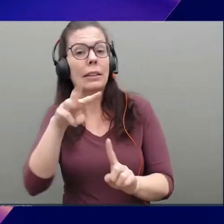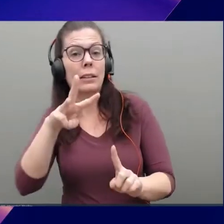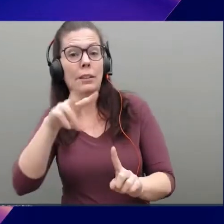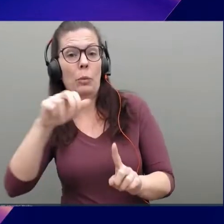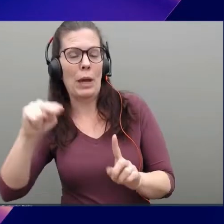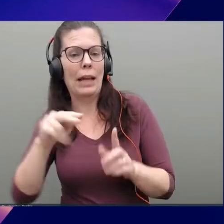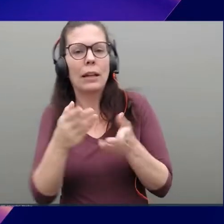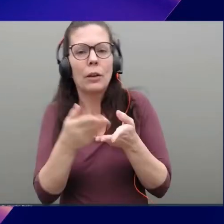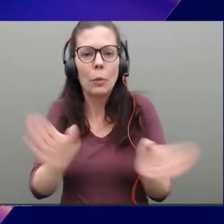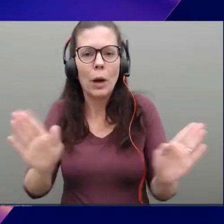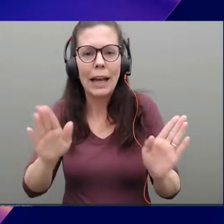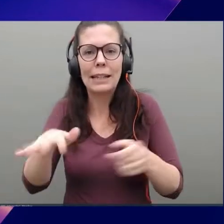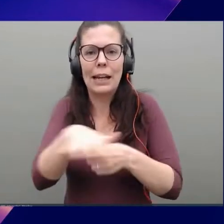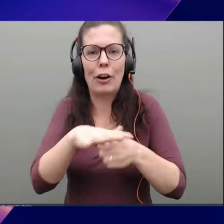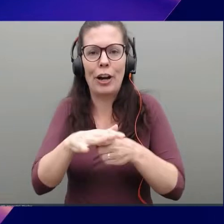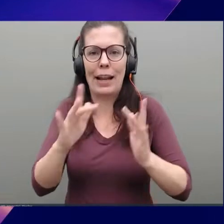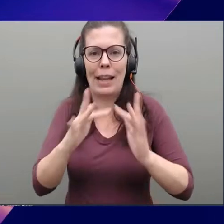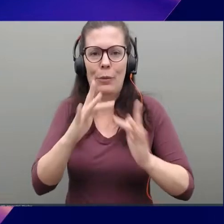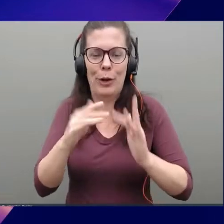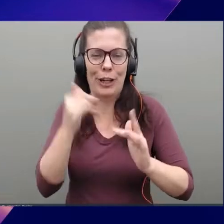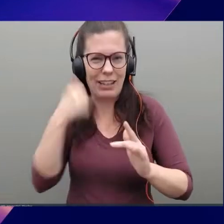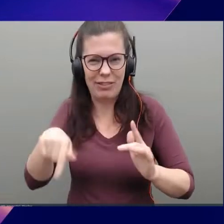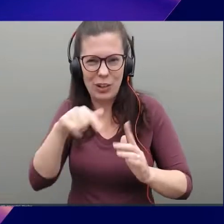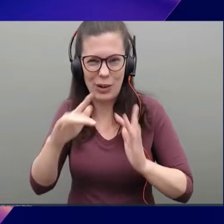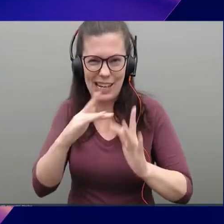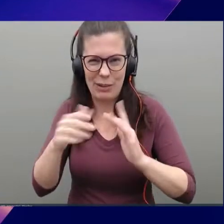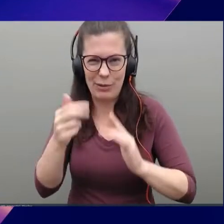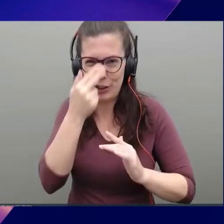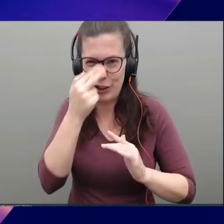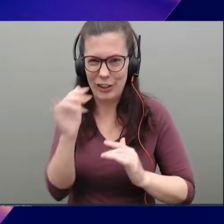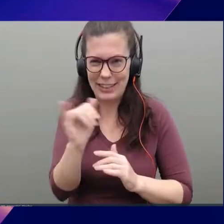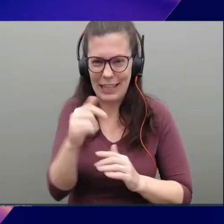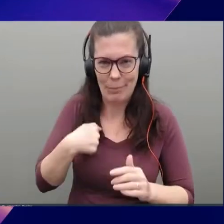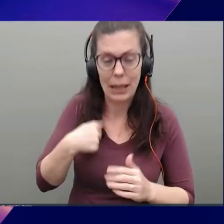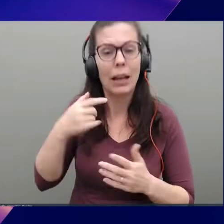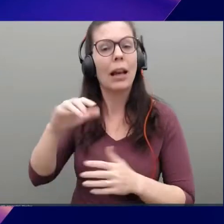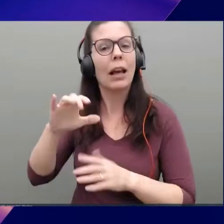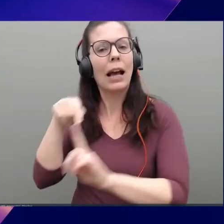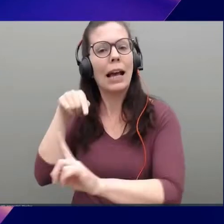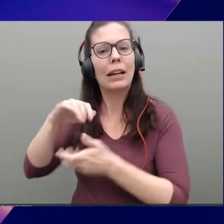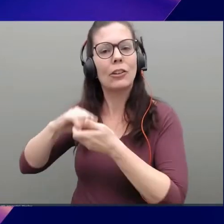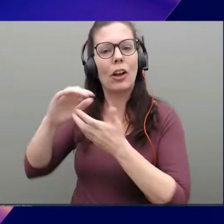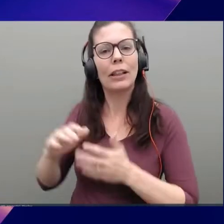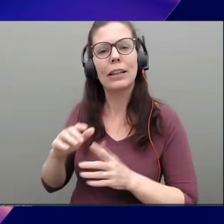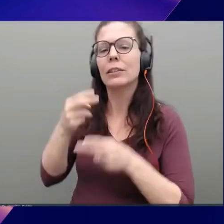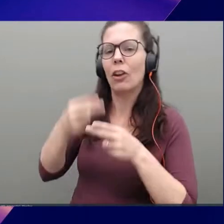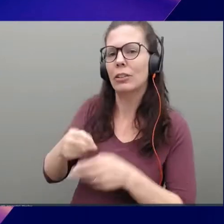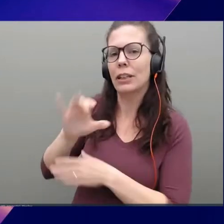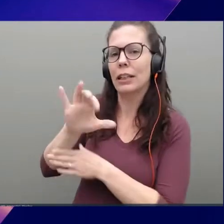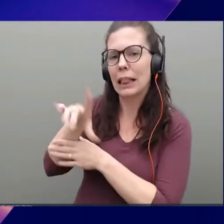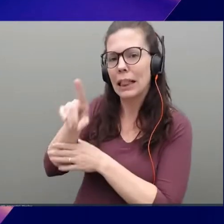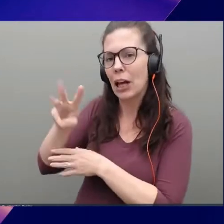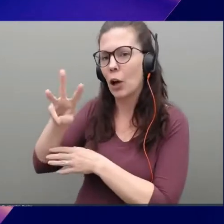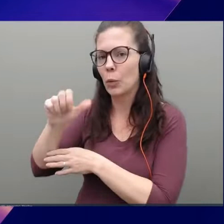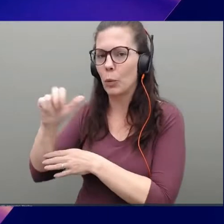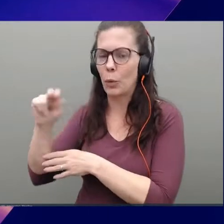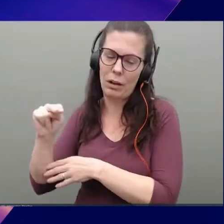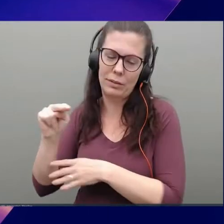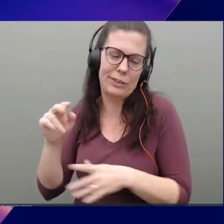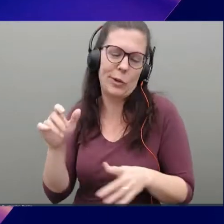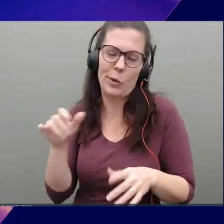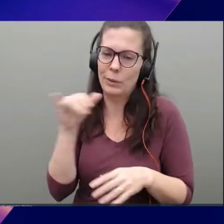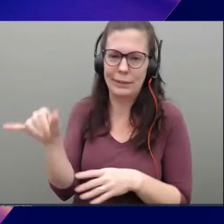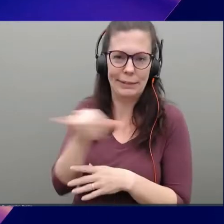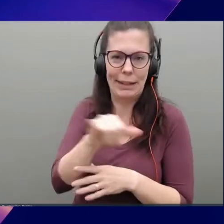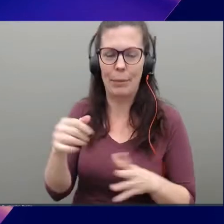like me. I actually had a European colleague, and he called it CloudWin, and so a lot of other people called it that, too. Okay, thank